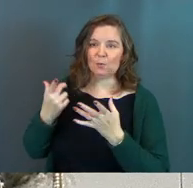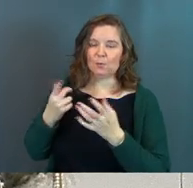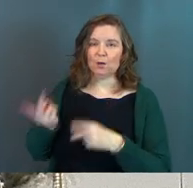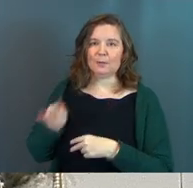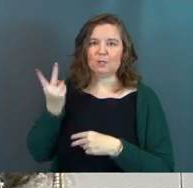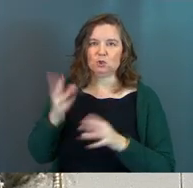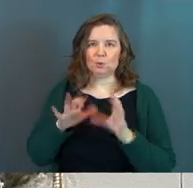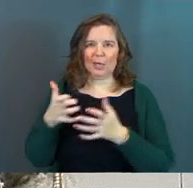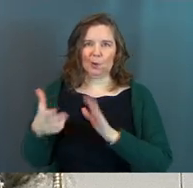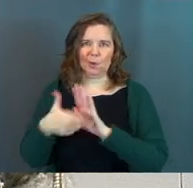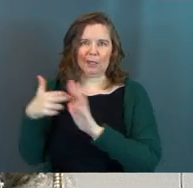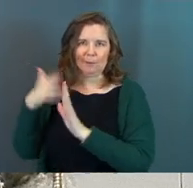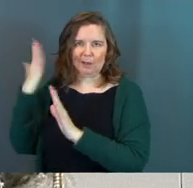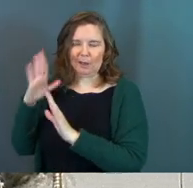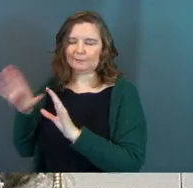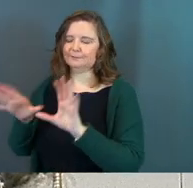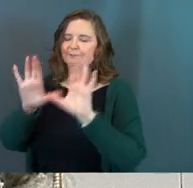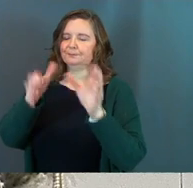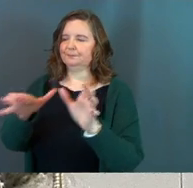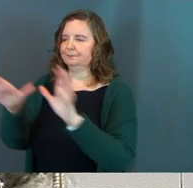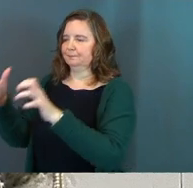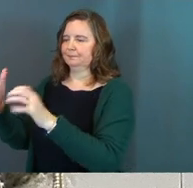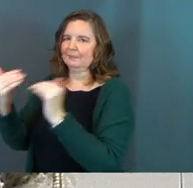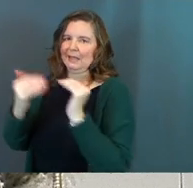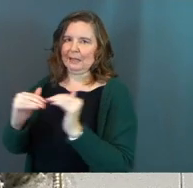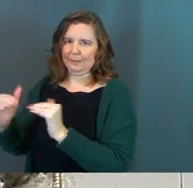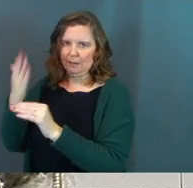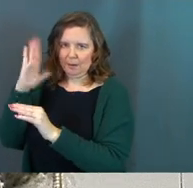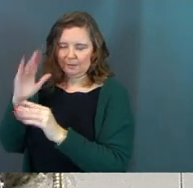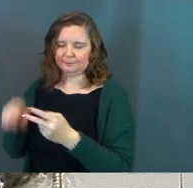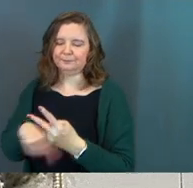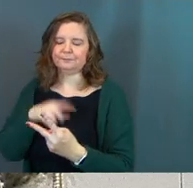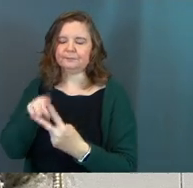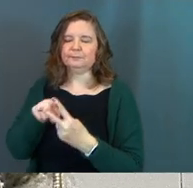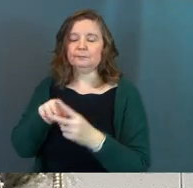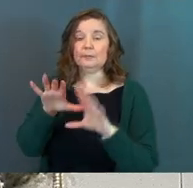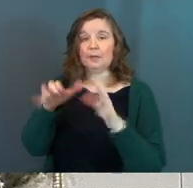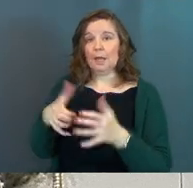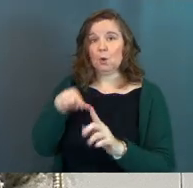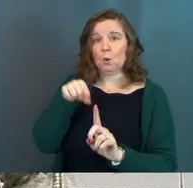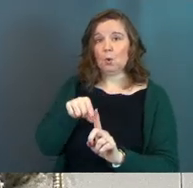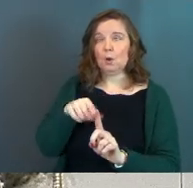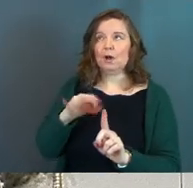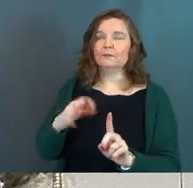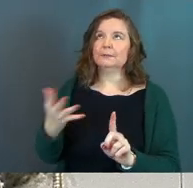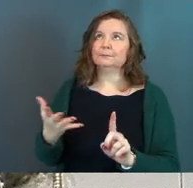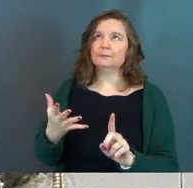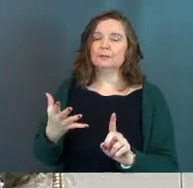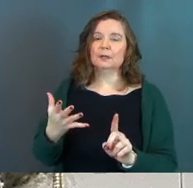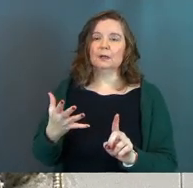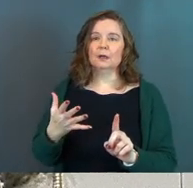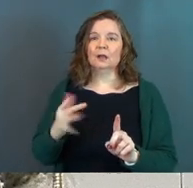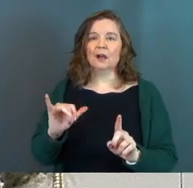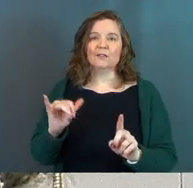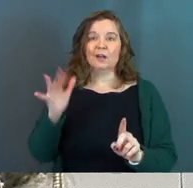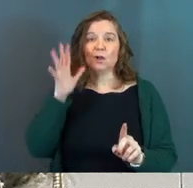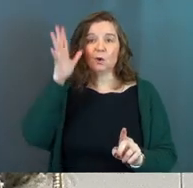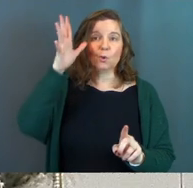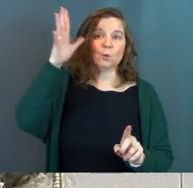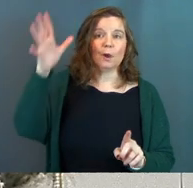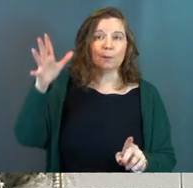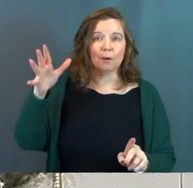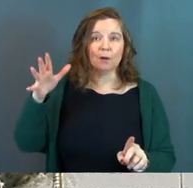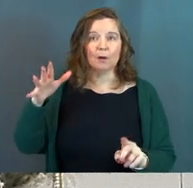God in two categories. See if this makes sense to you. We'll either put God in the bumbling grandpa category